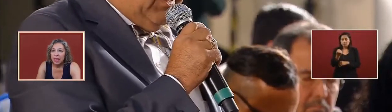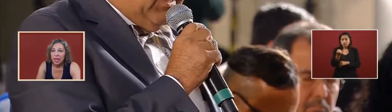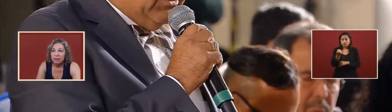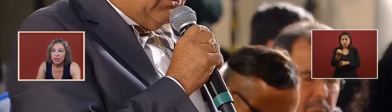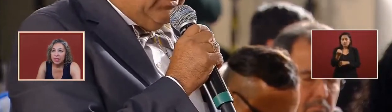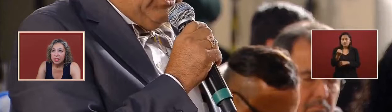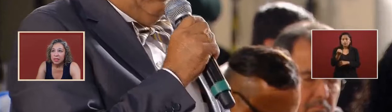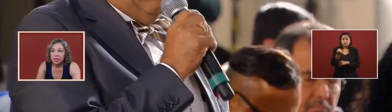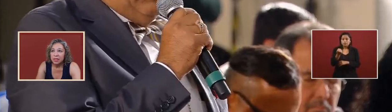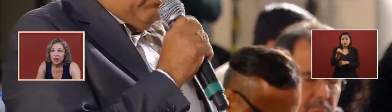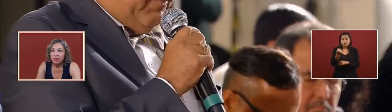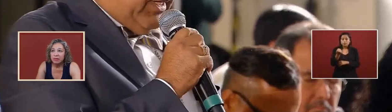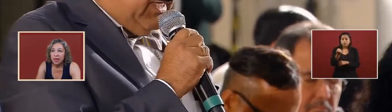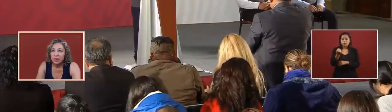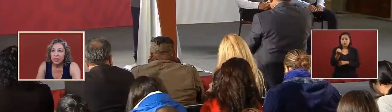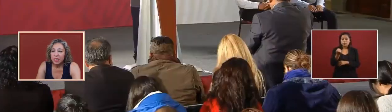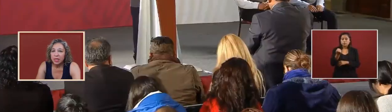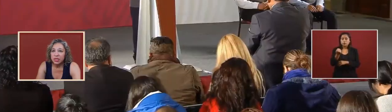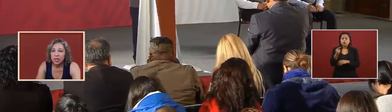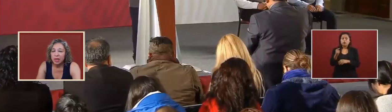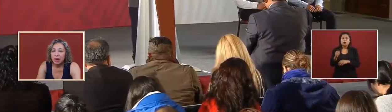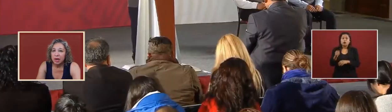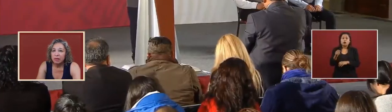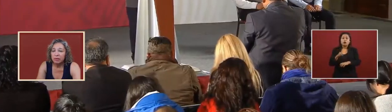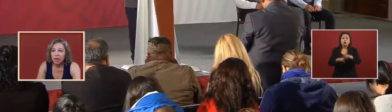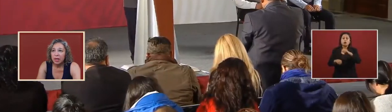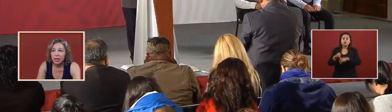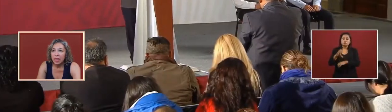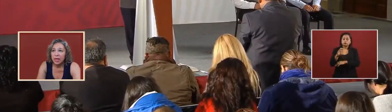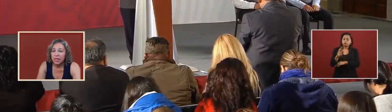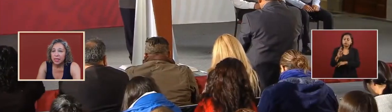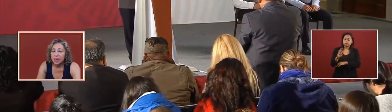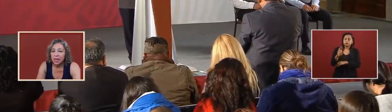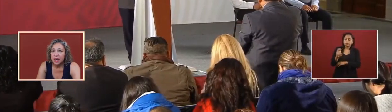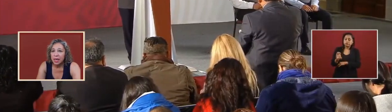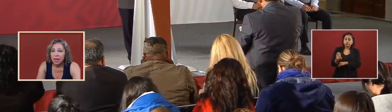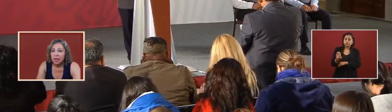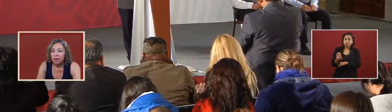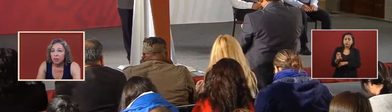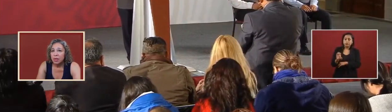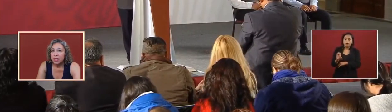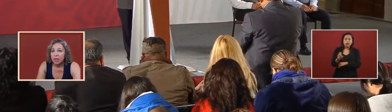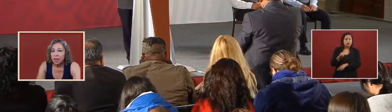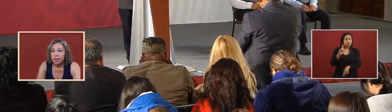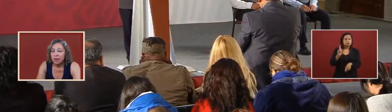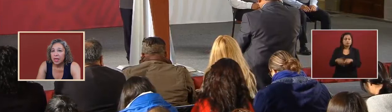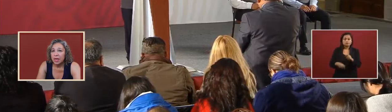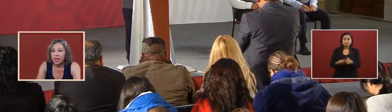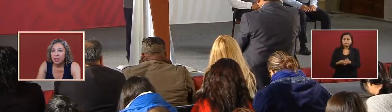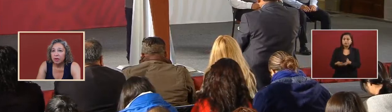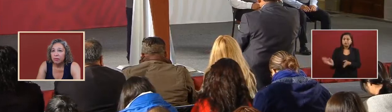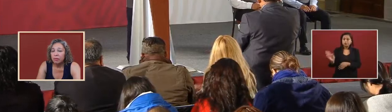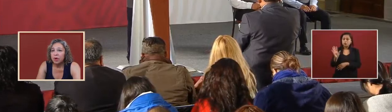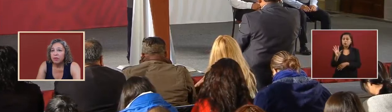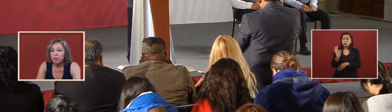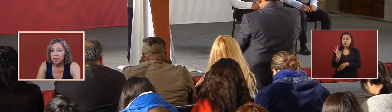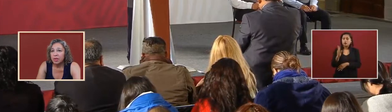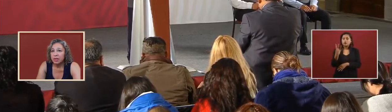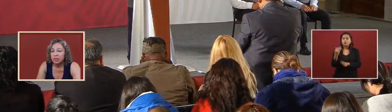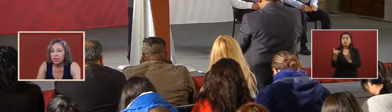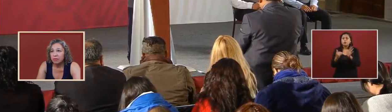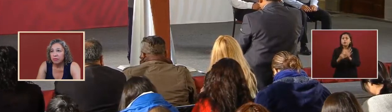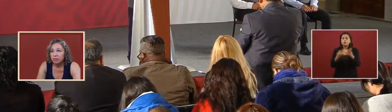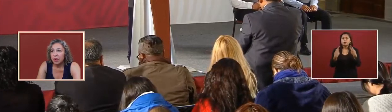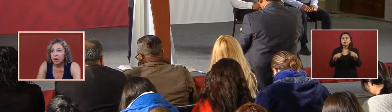they gave the state of liquidation of light they let go 44